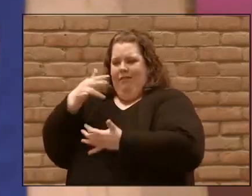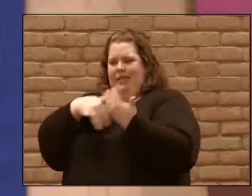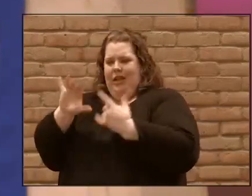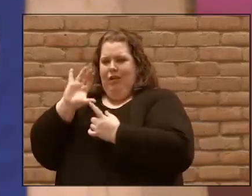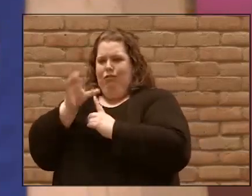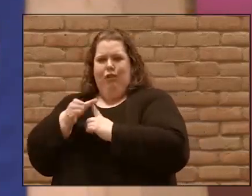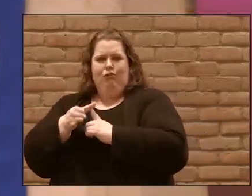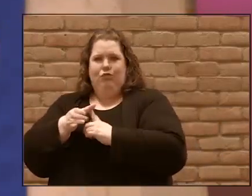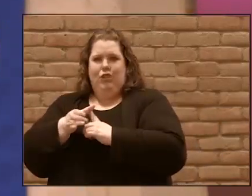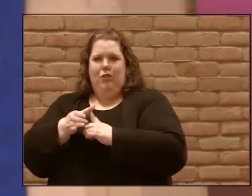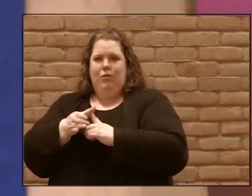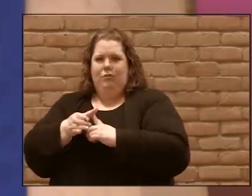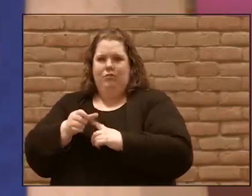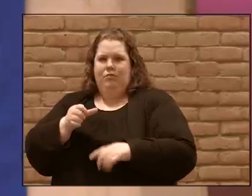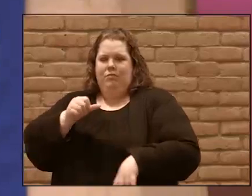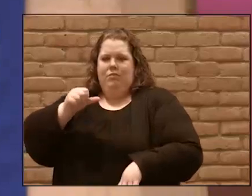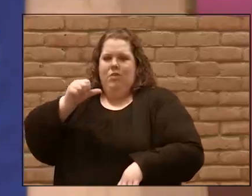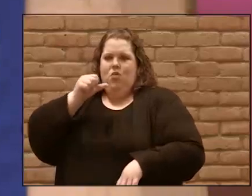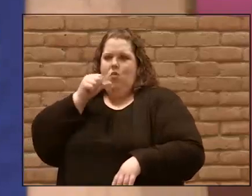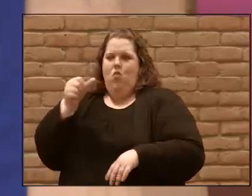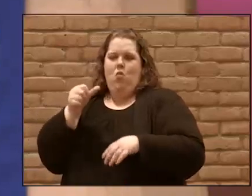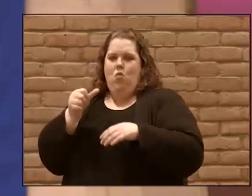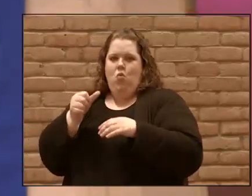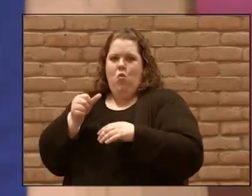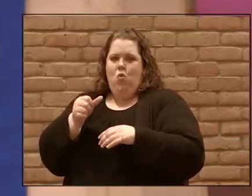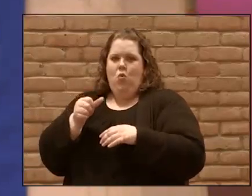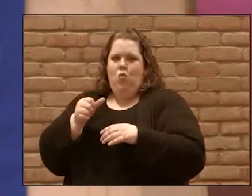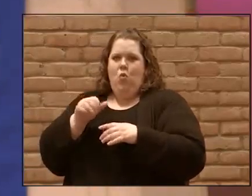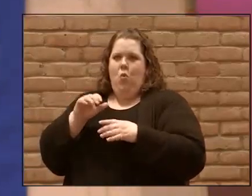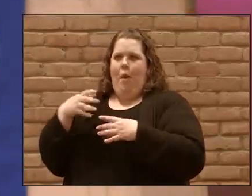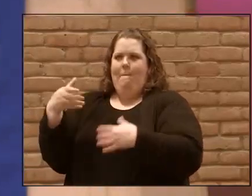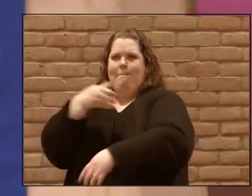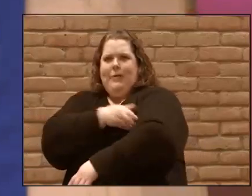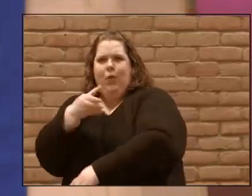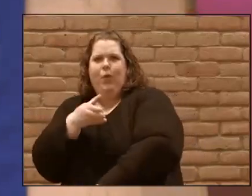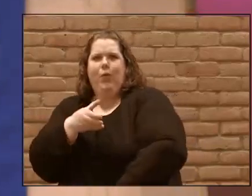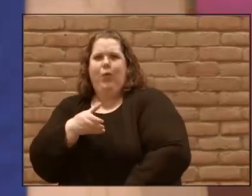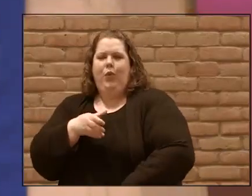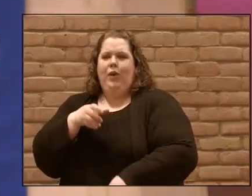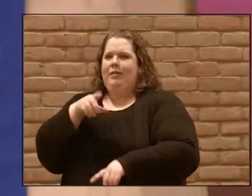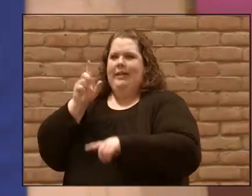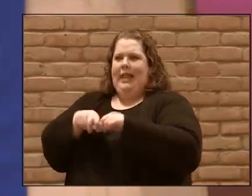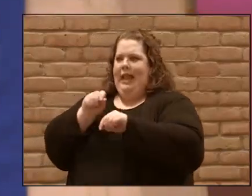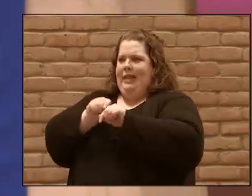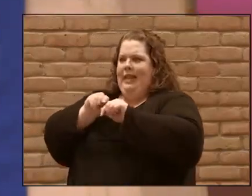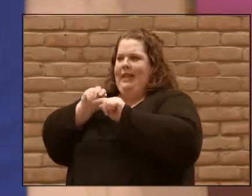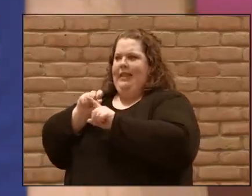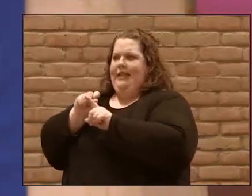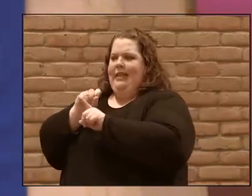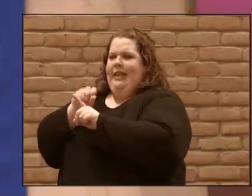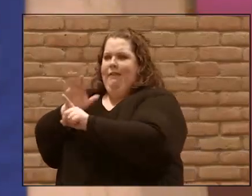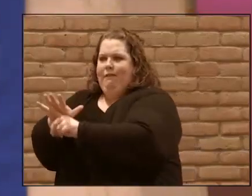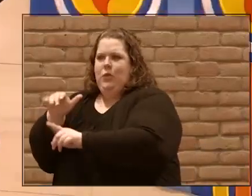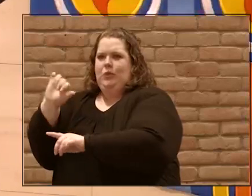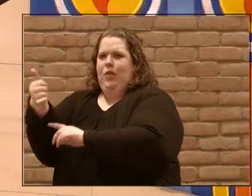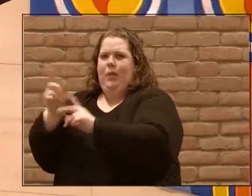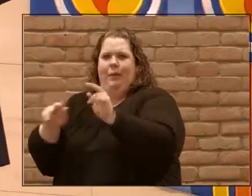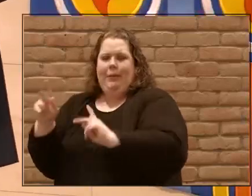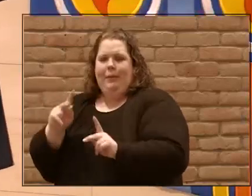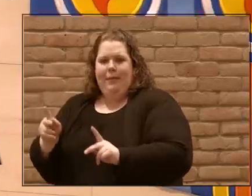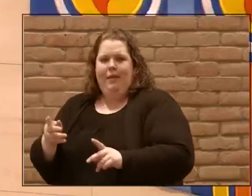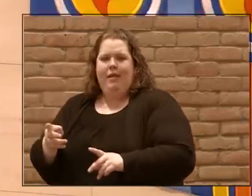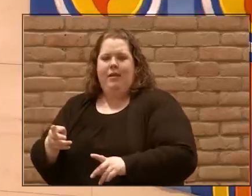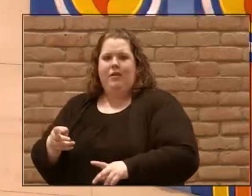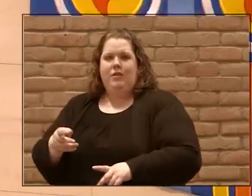on the high ground, where we are not influencers by any of those other ways. And so they had to figure out a different way to influence